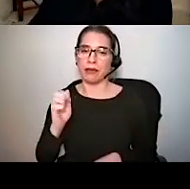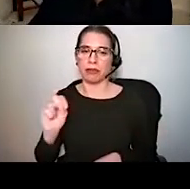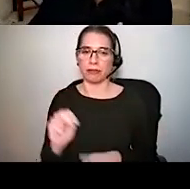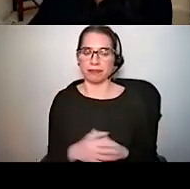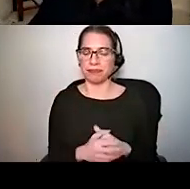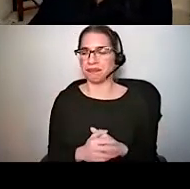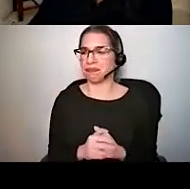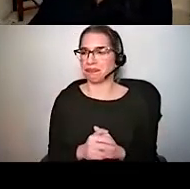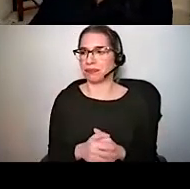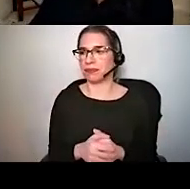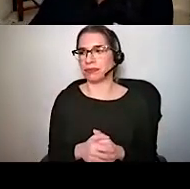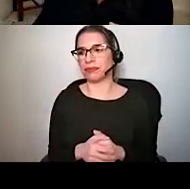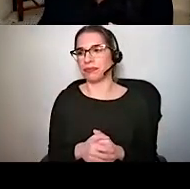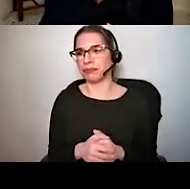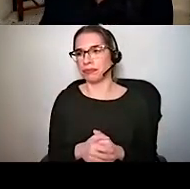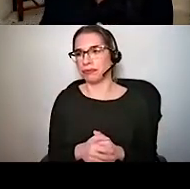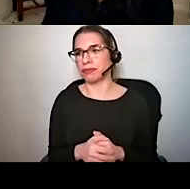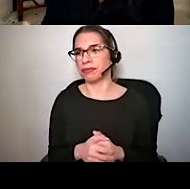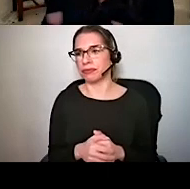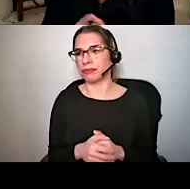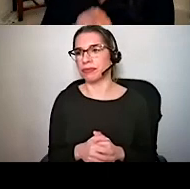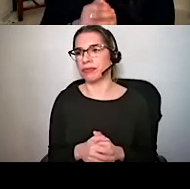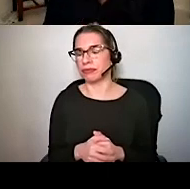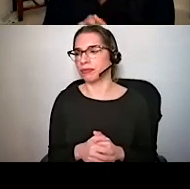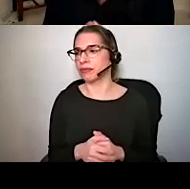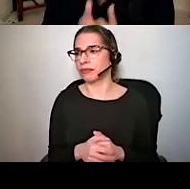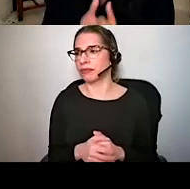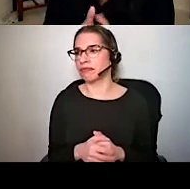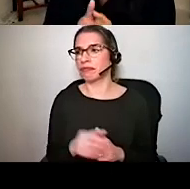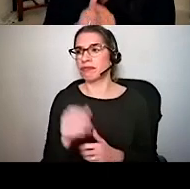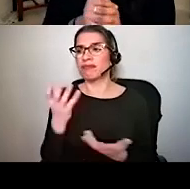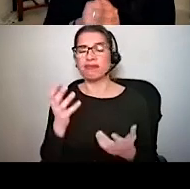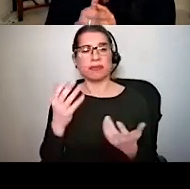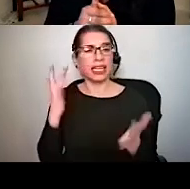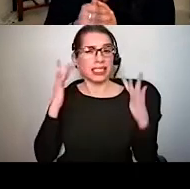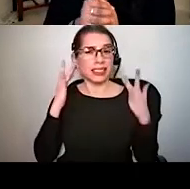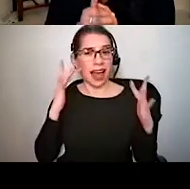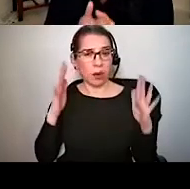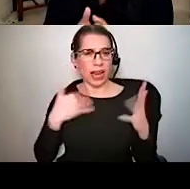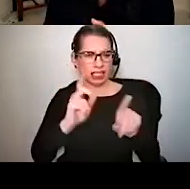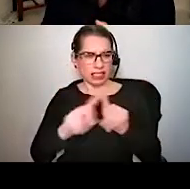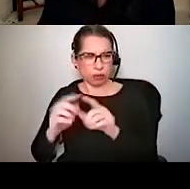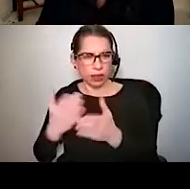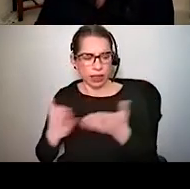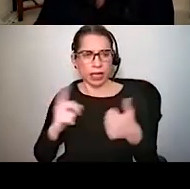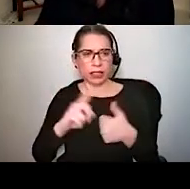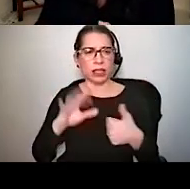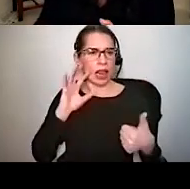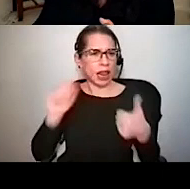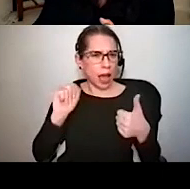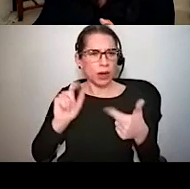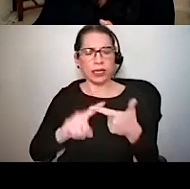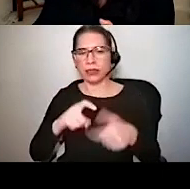So specific features of sound such as frequency, loudness, timing and localization are